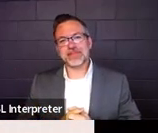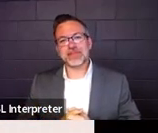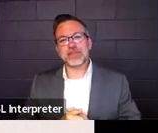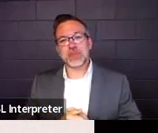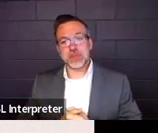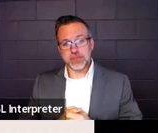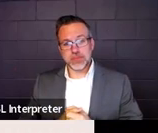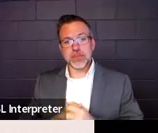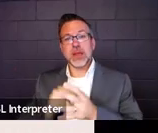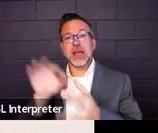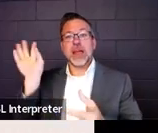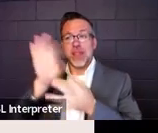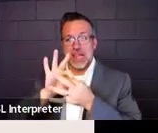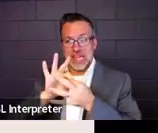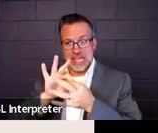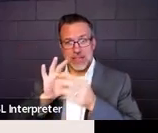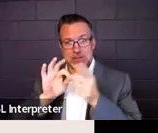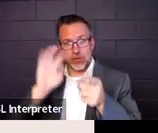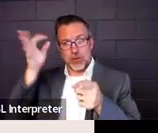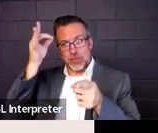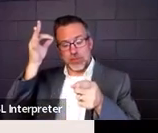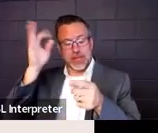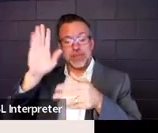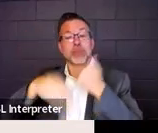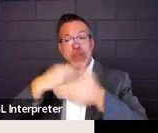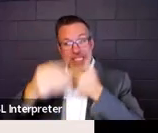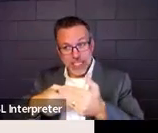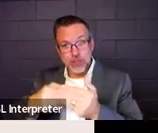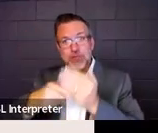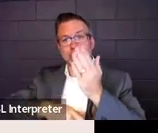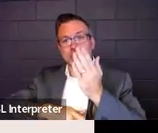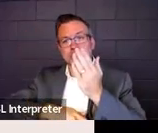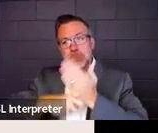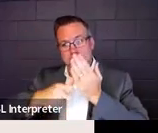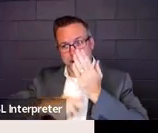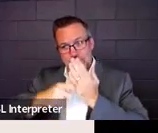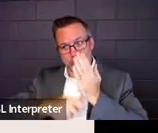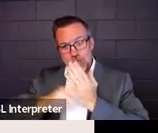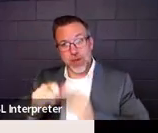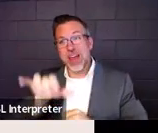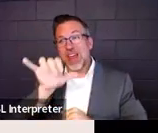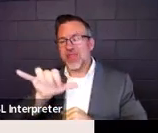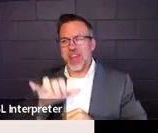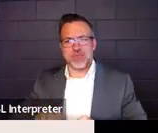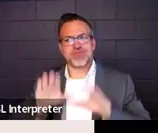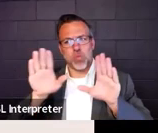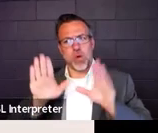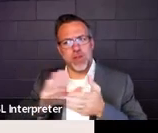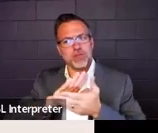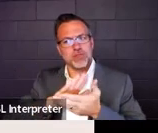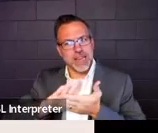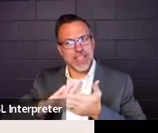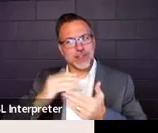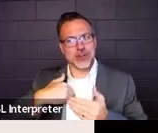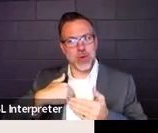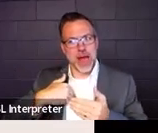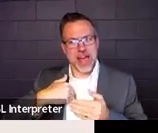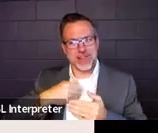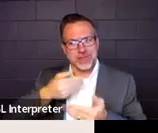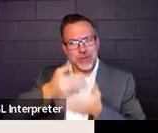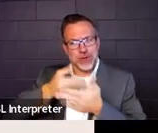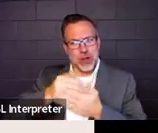Link to the procedural manual, which is a wonderful document to have right next to you when you're writing